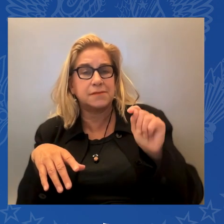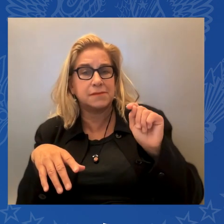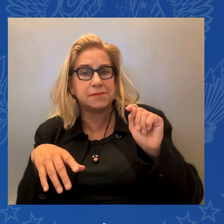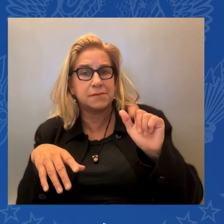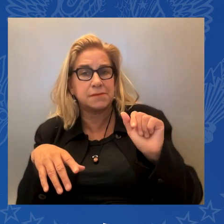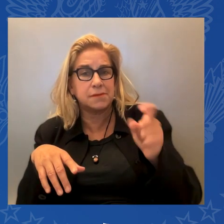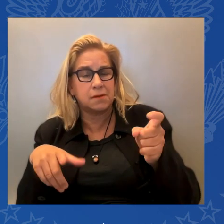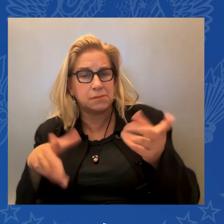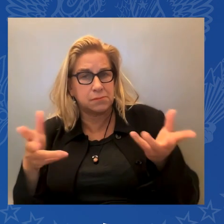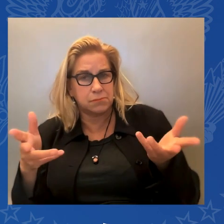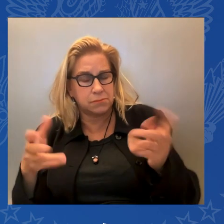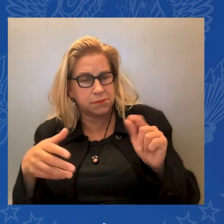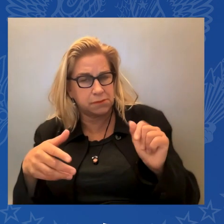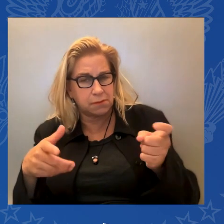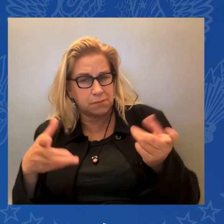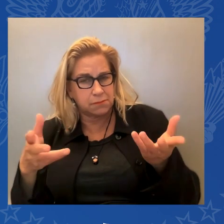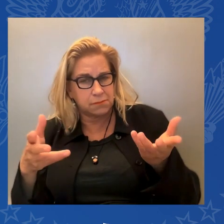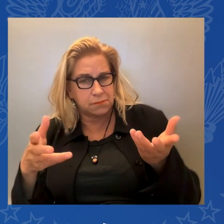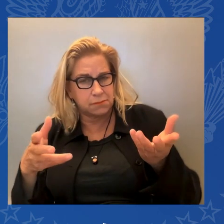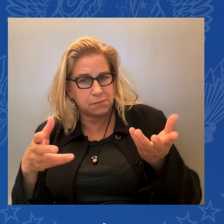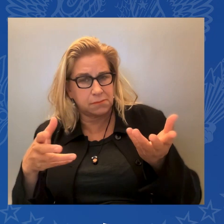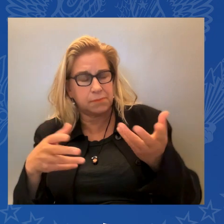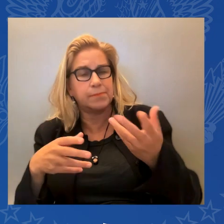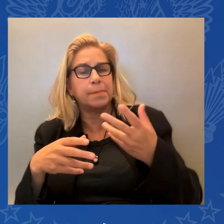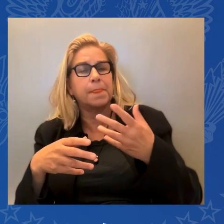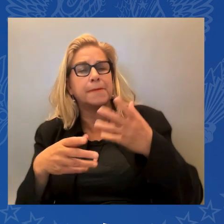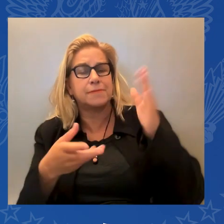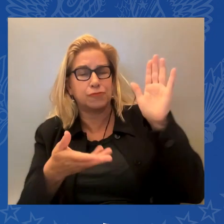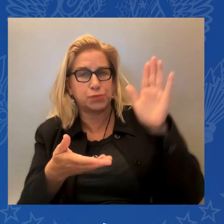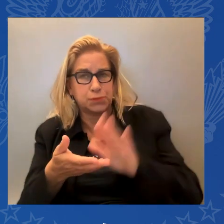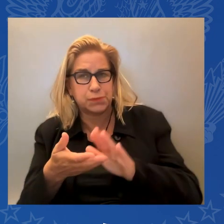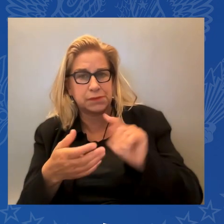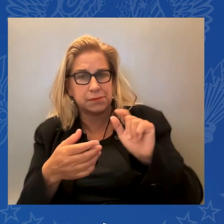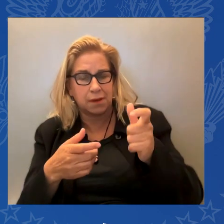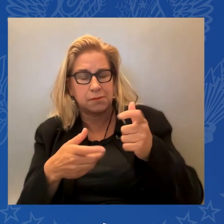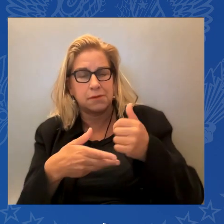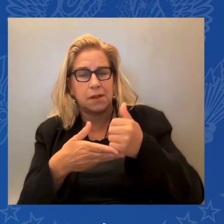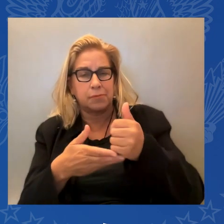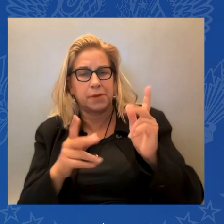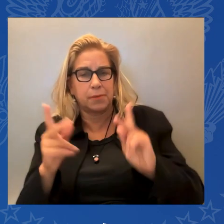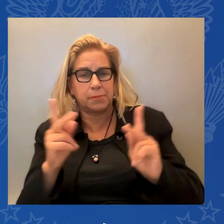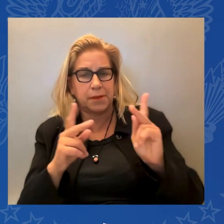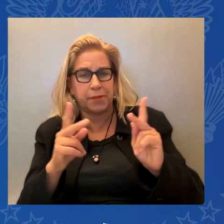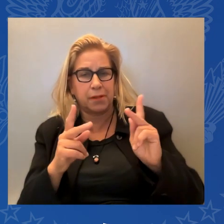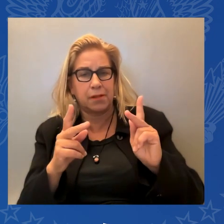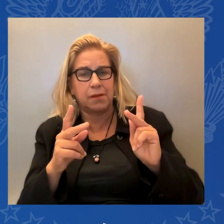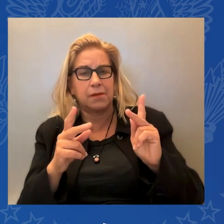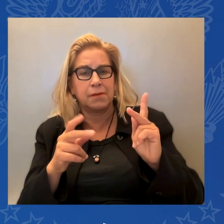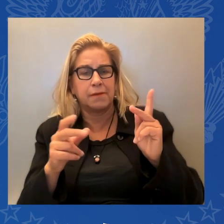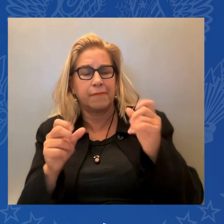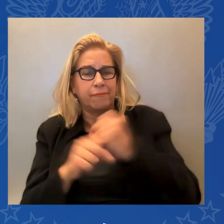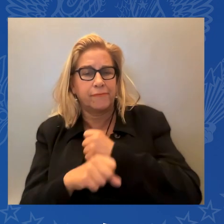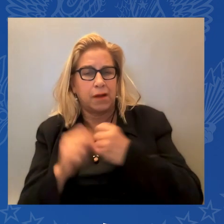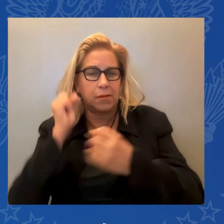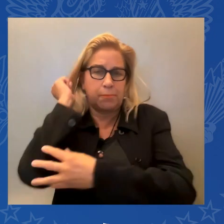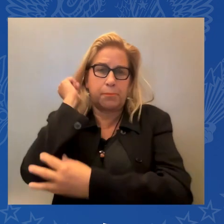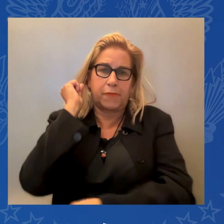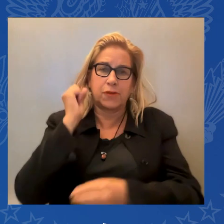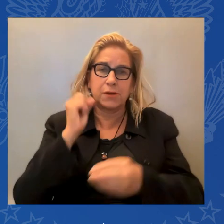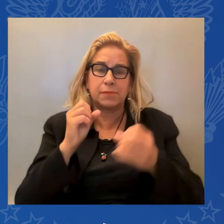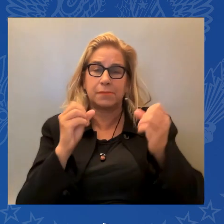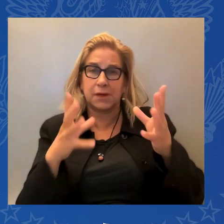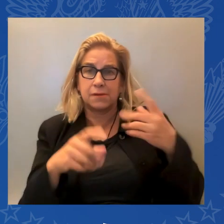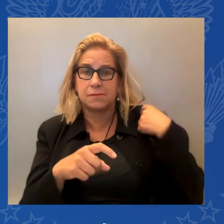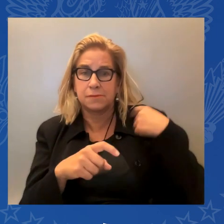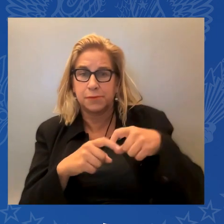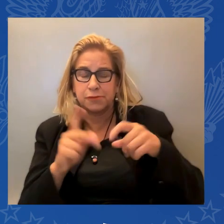Under the Secretary Cardona, we safely reopened our schools and absolutely necessary for all of our kids, including the one